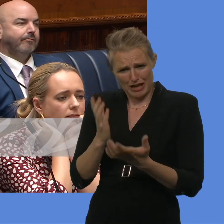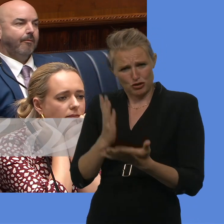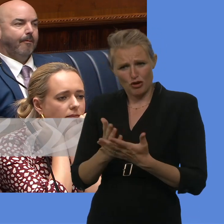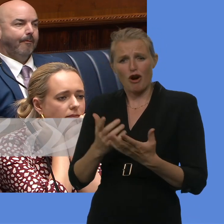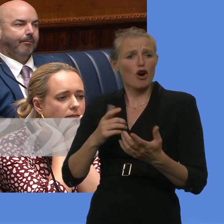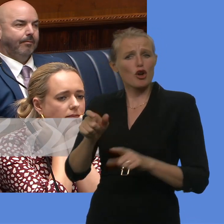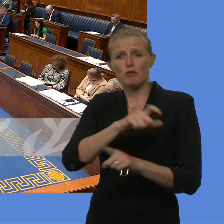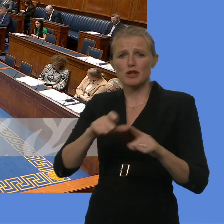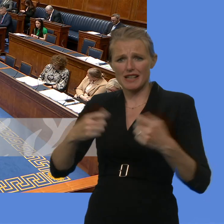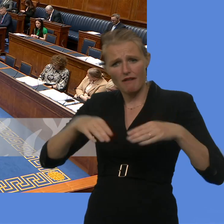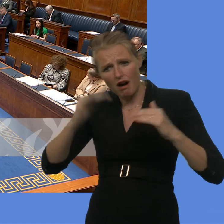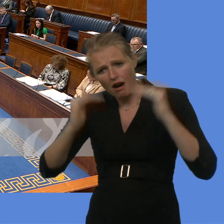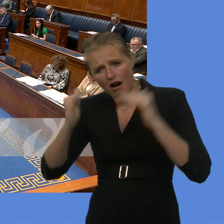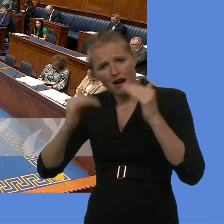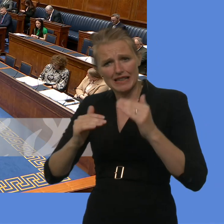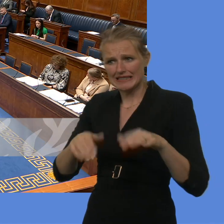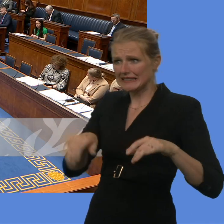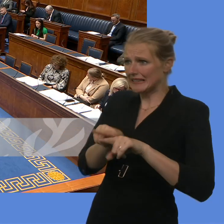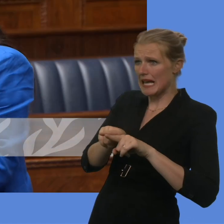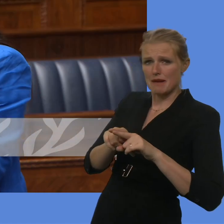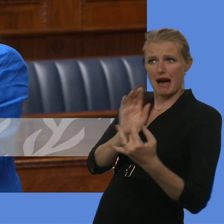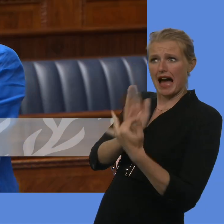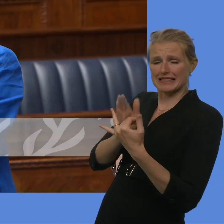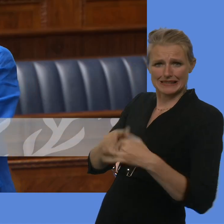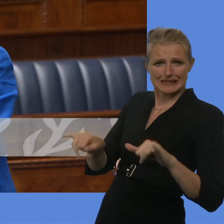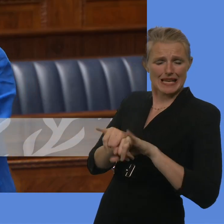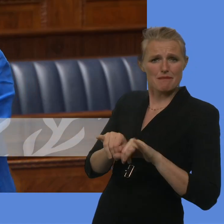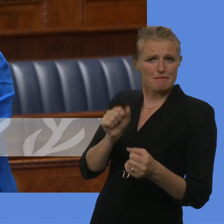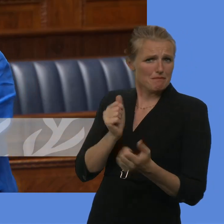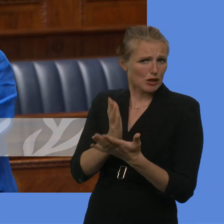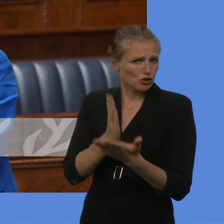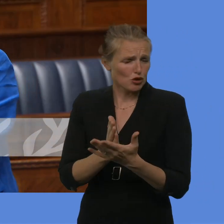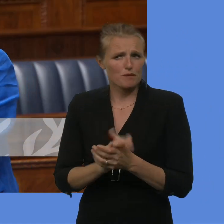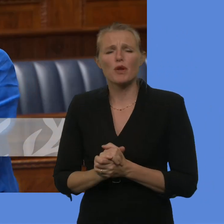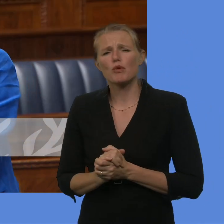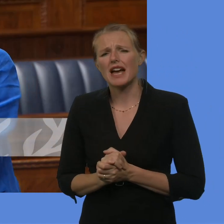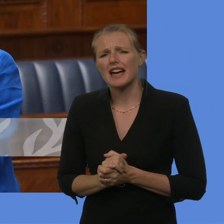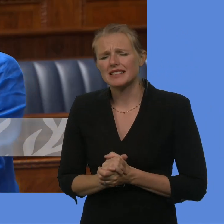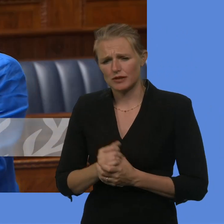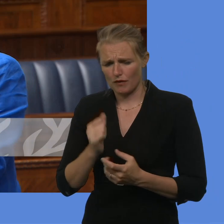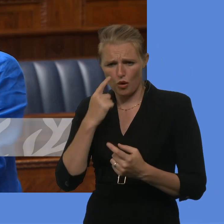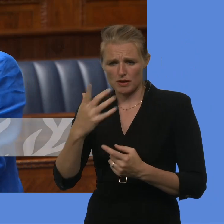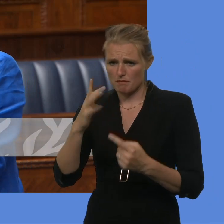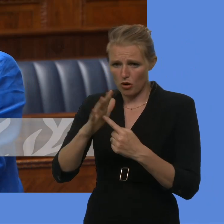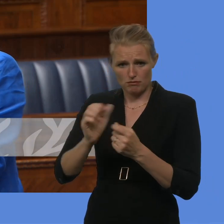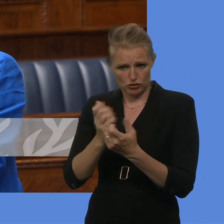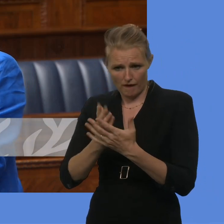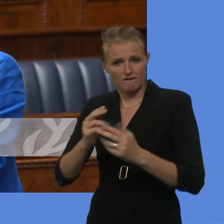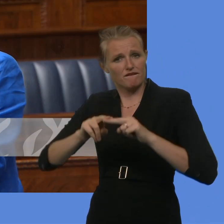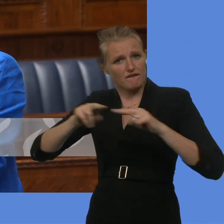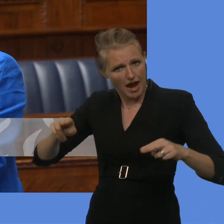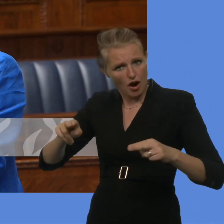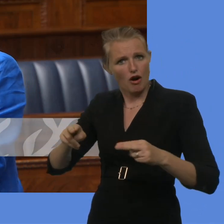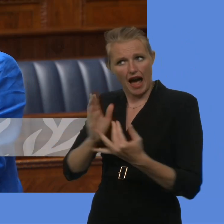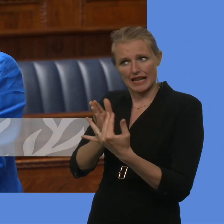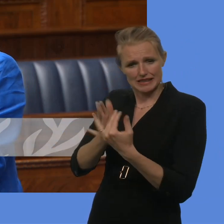in our community. Thank you, Mr. Speaker. I think it's important that all of these issues are considered. Of course, for the rollout of any